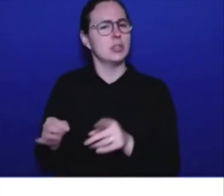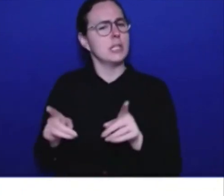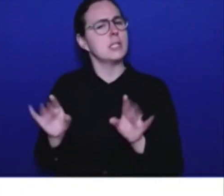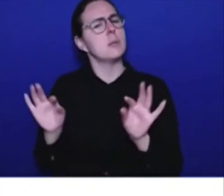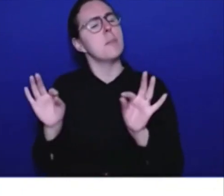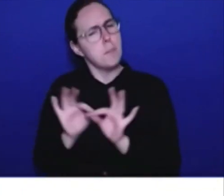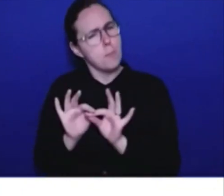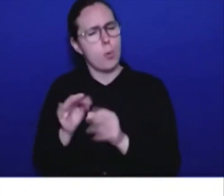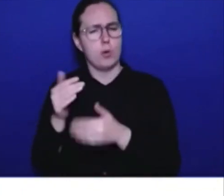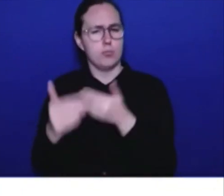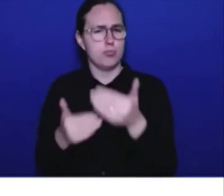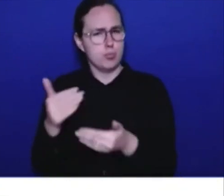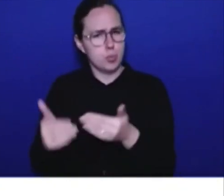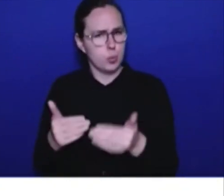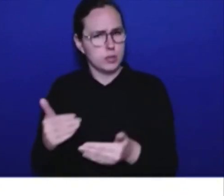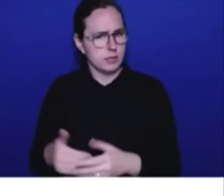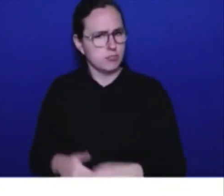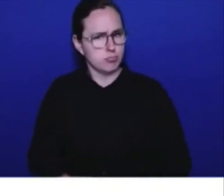Lisa, do you have a follow-up?